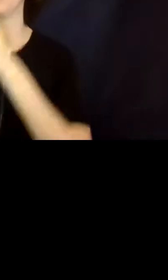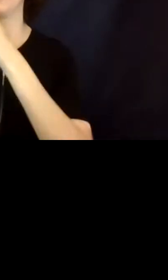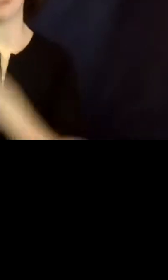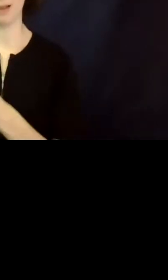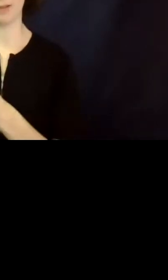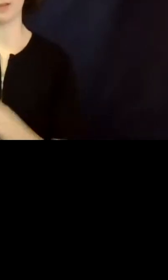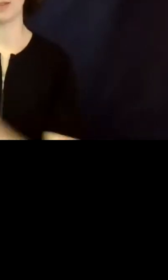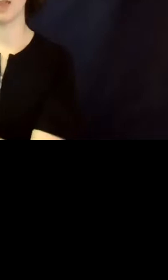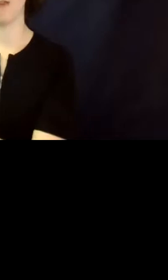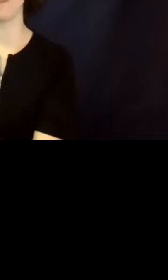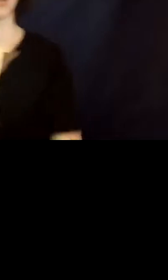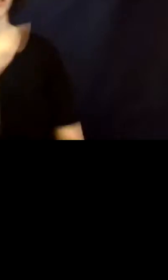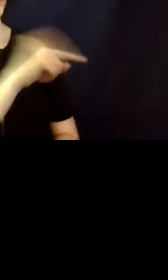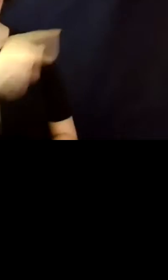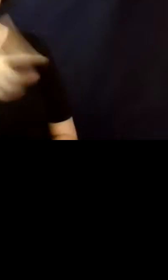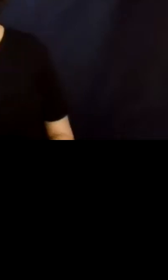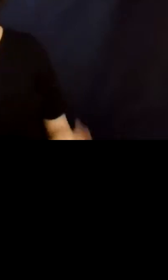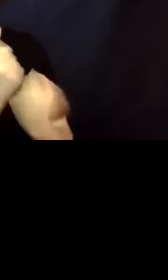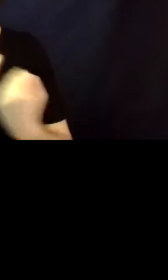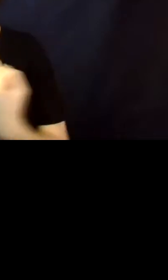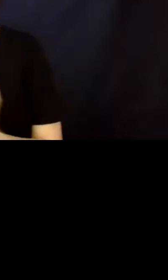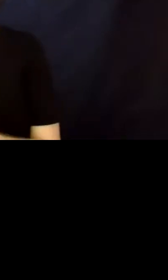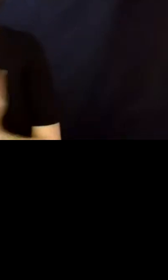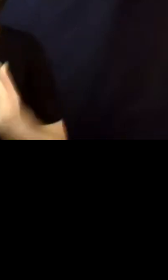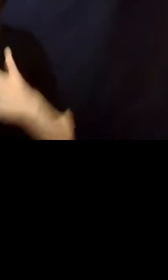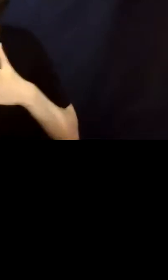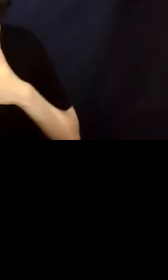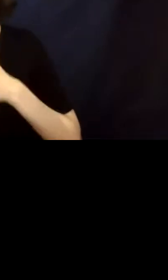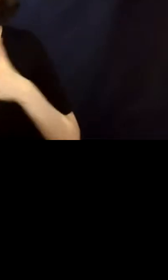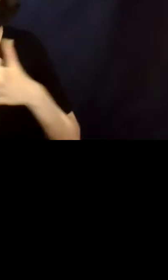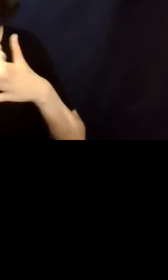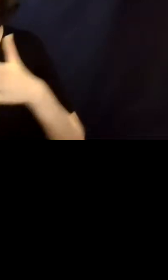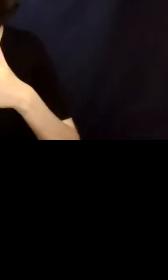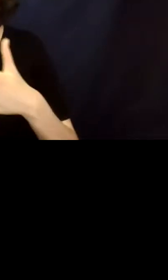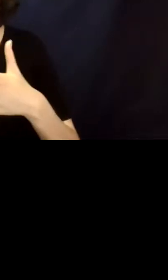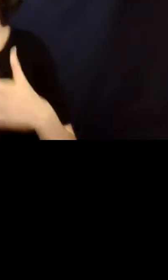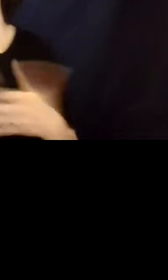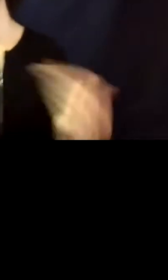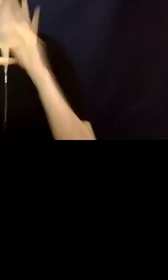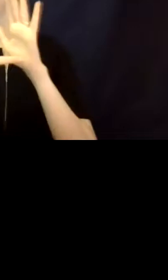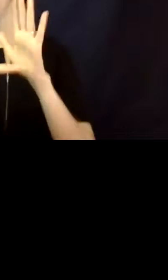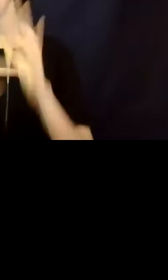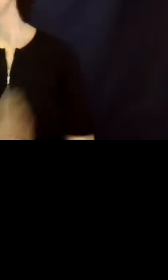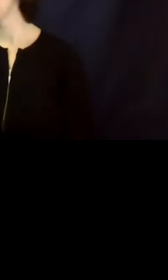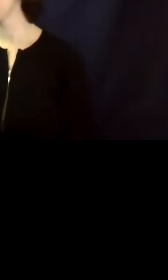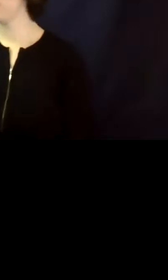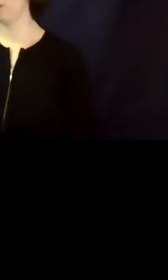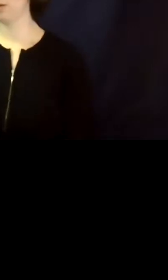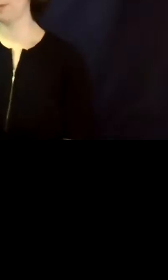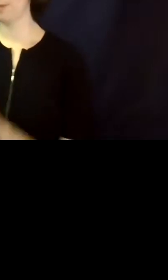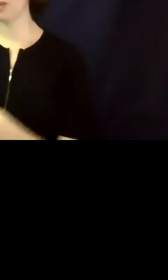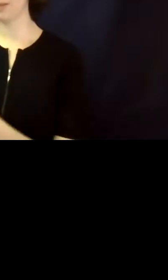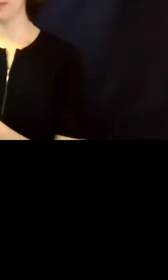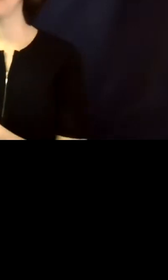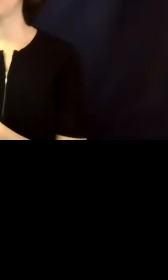supporters just there to help give guidance on, like, let's say the individual is, um, you